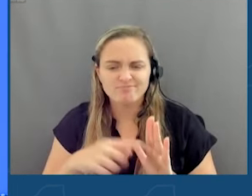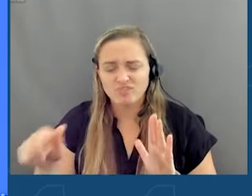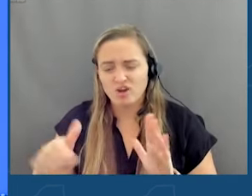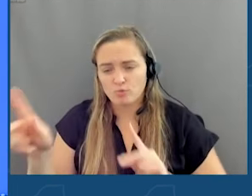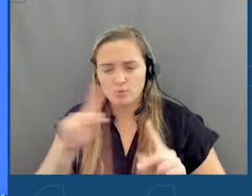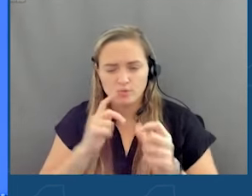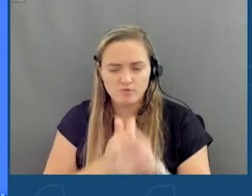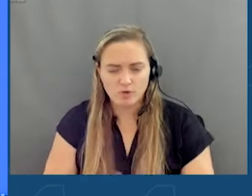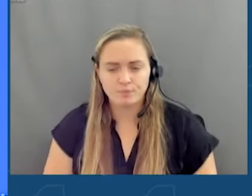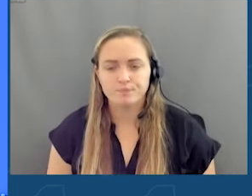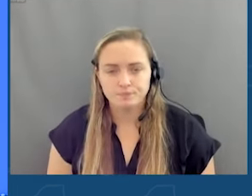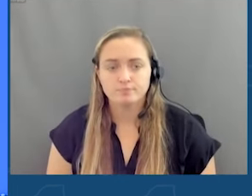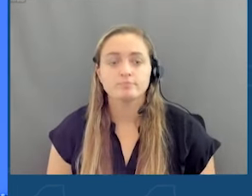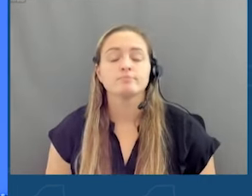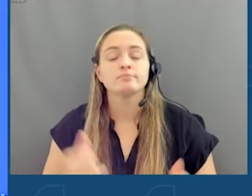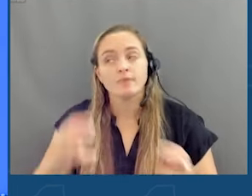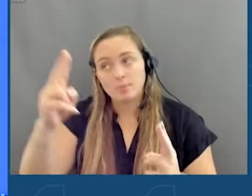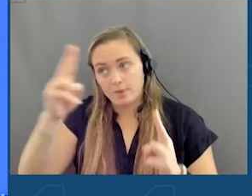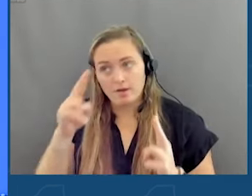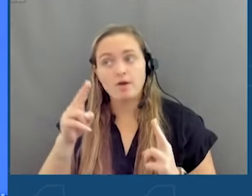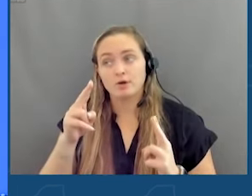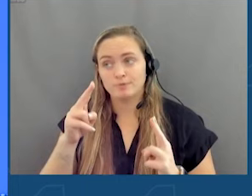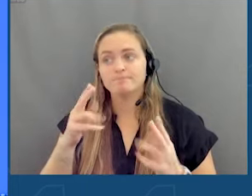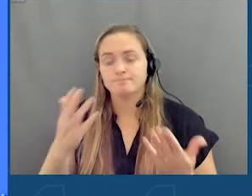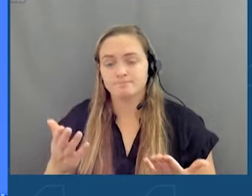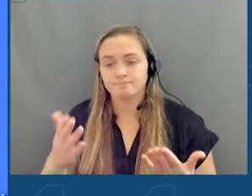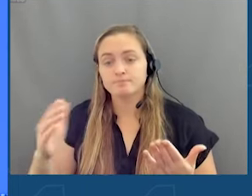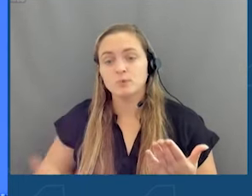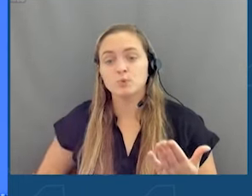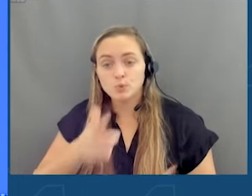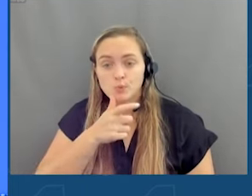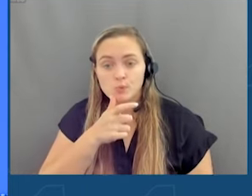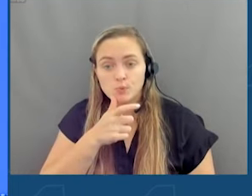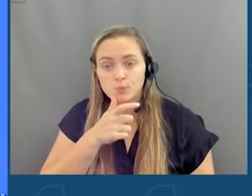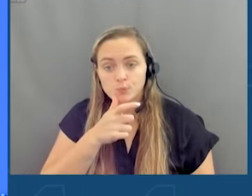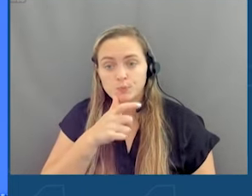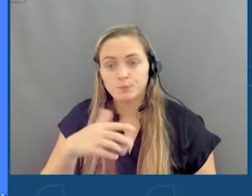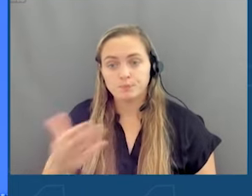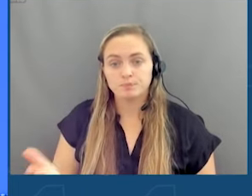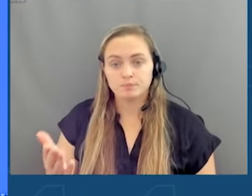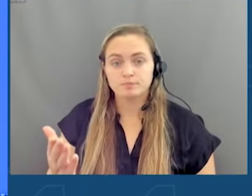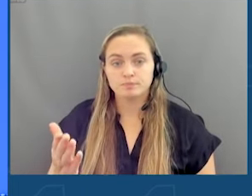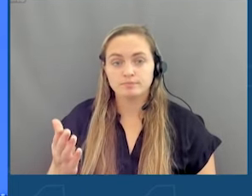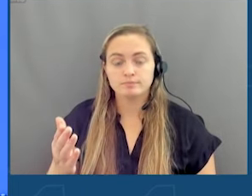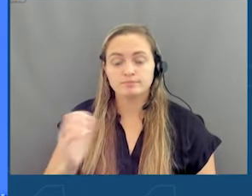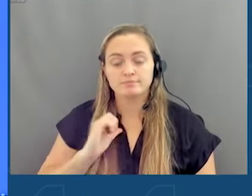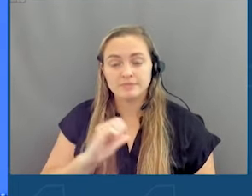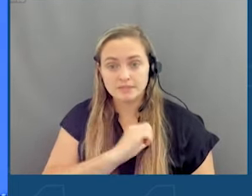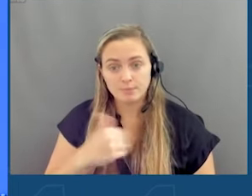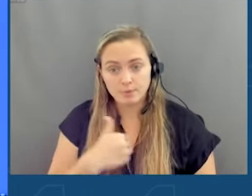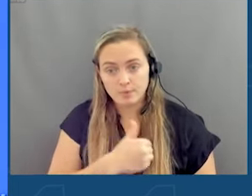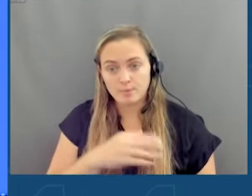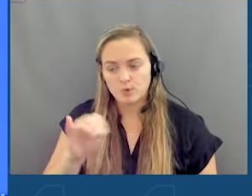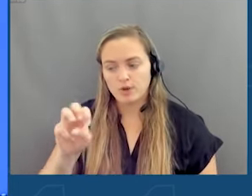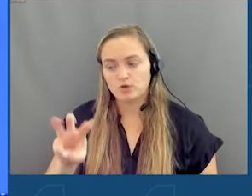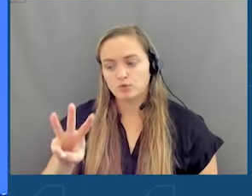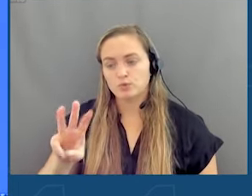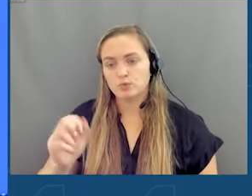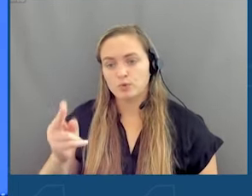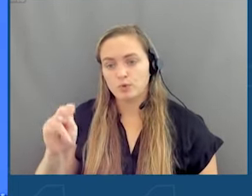follow. And now I have the honor and distinction of introducing to you and bringing up to the podium Assemblymember Andrew Garnardus.